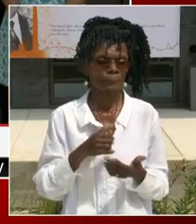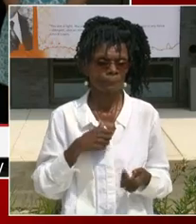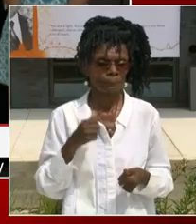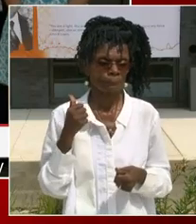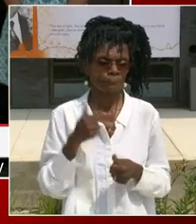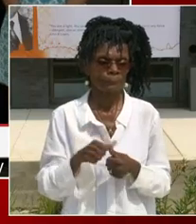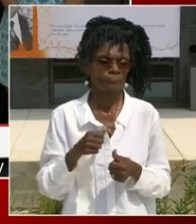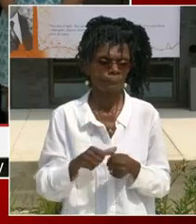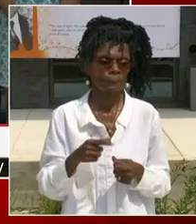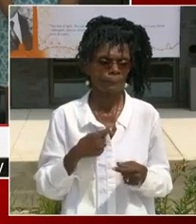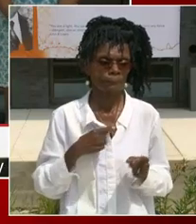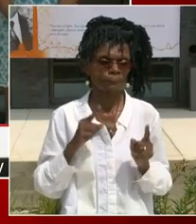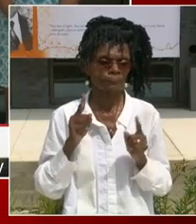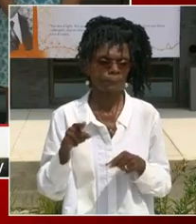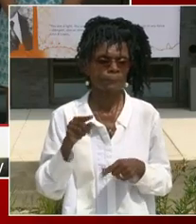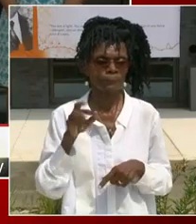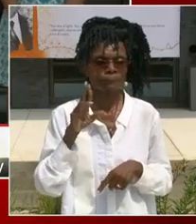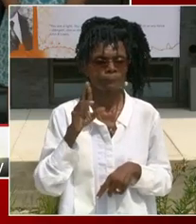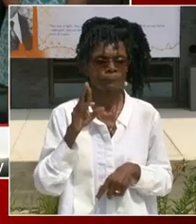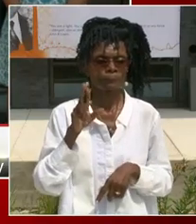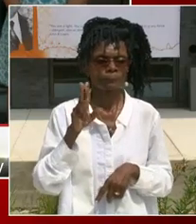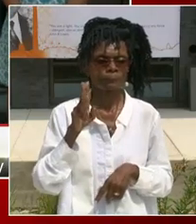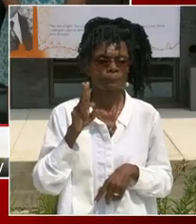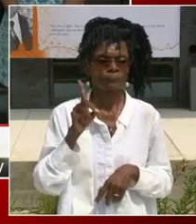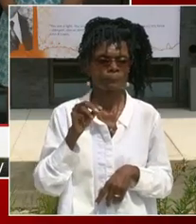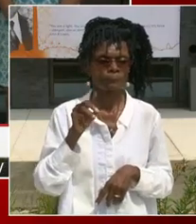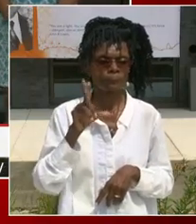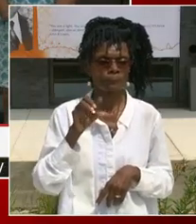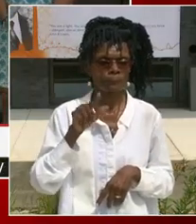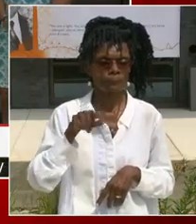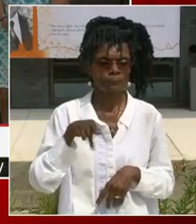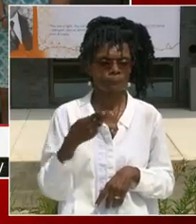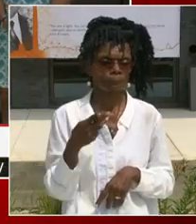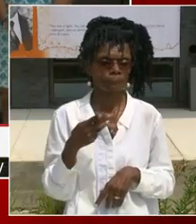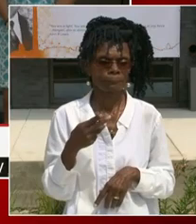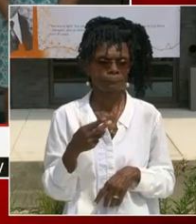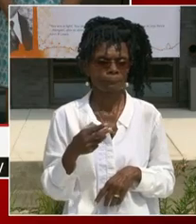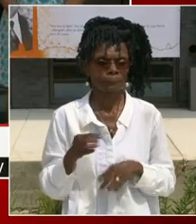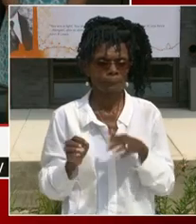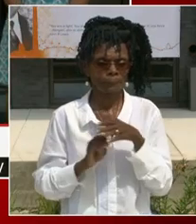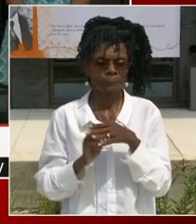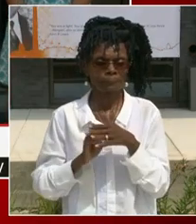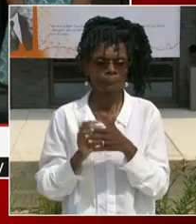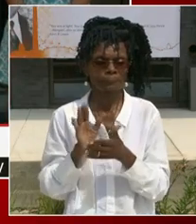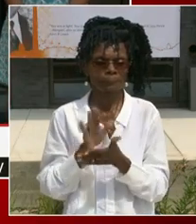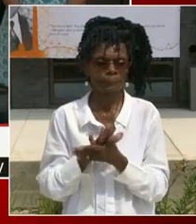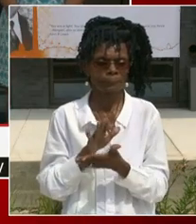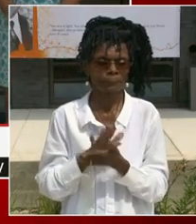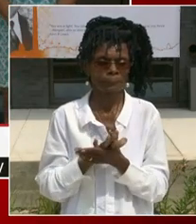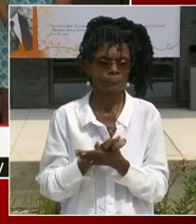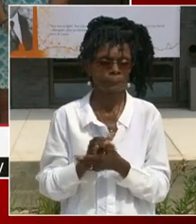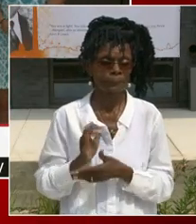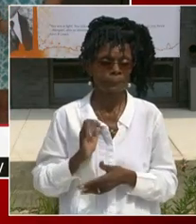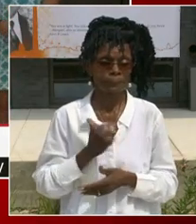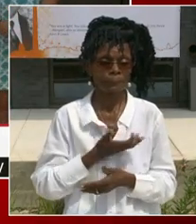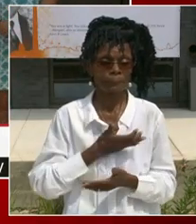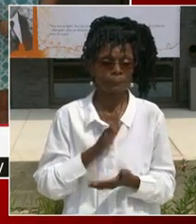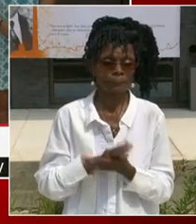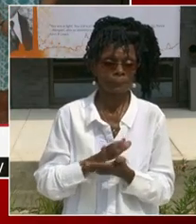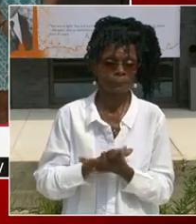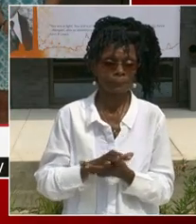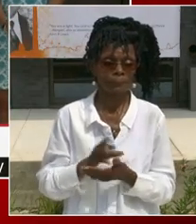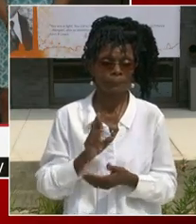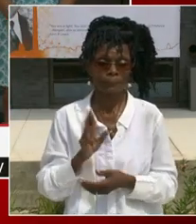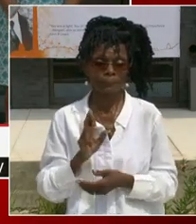West, the cheerleading teams, we had a little rivalry. And so, you know, and West Tigers, they were sharp. The basketball team was good